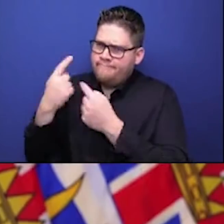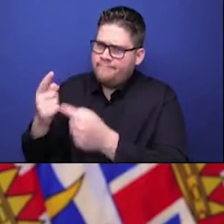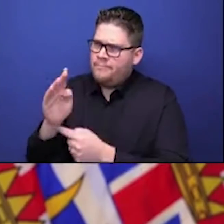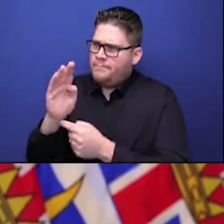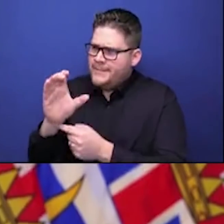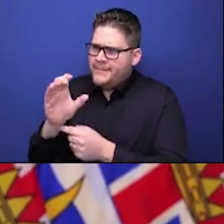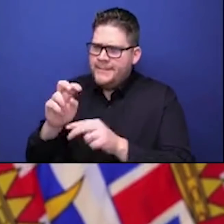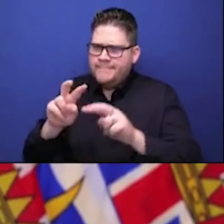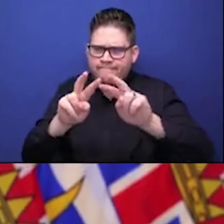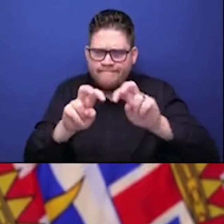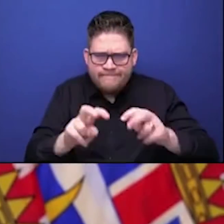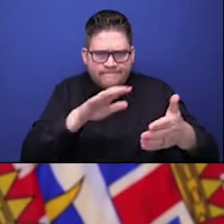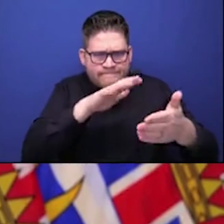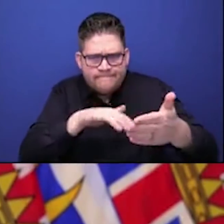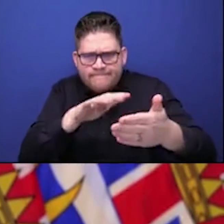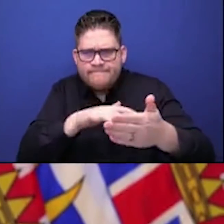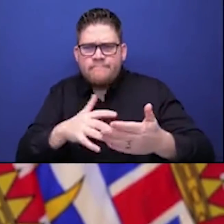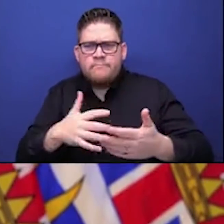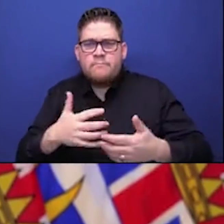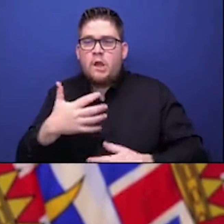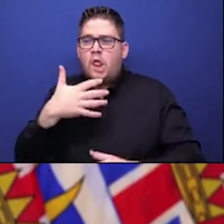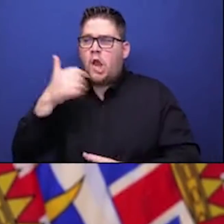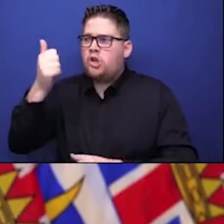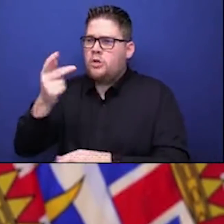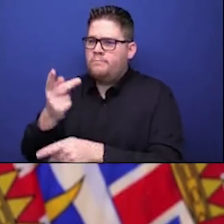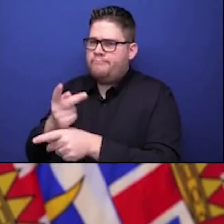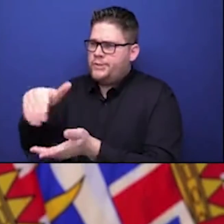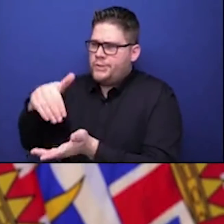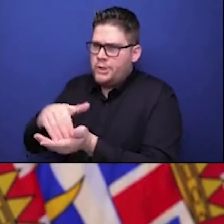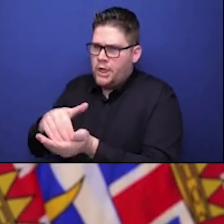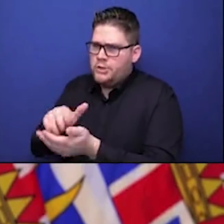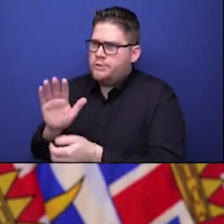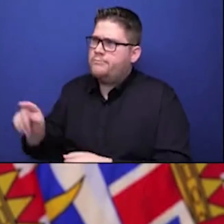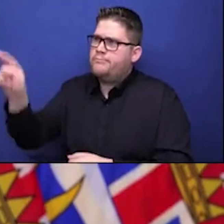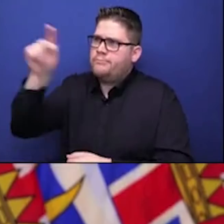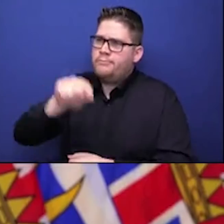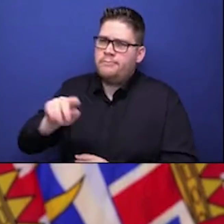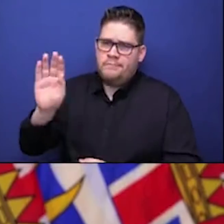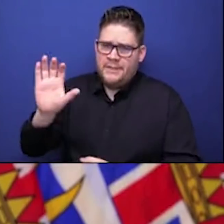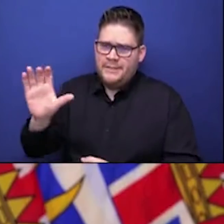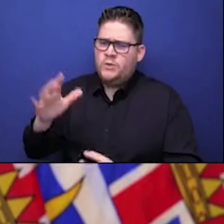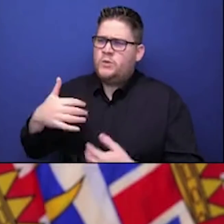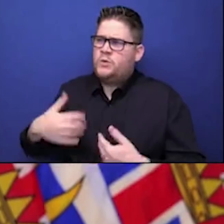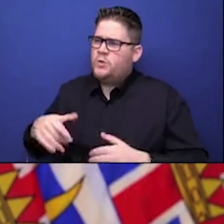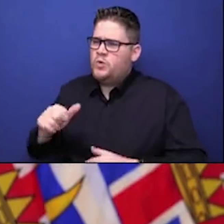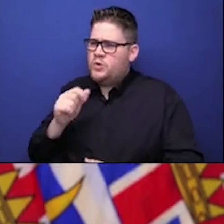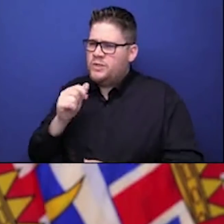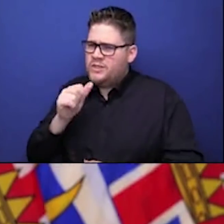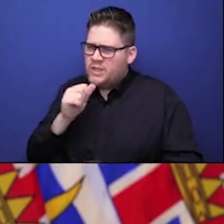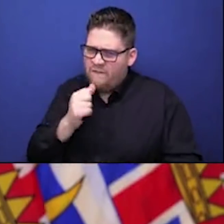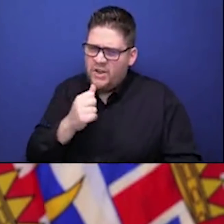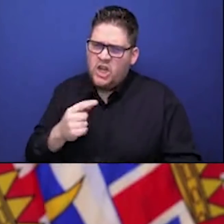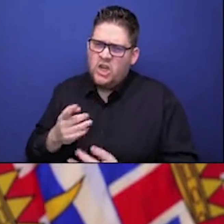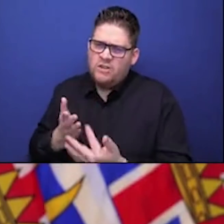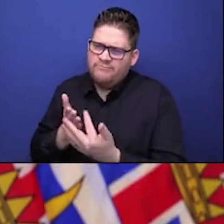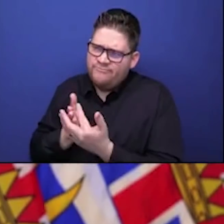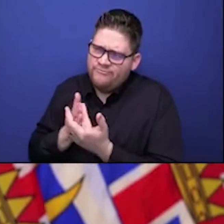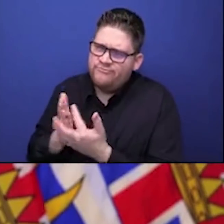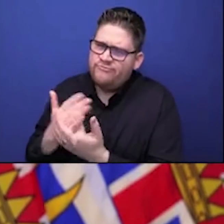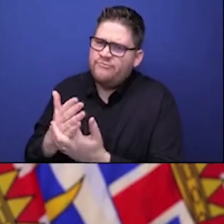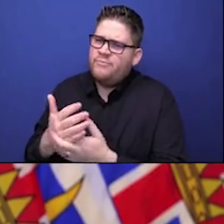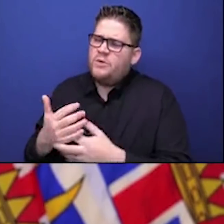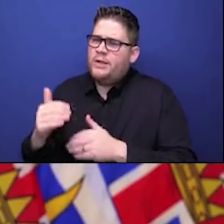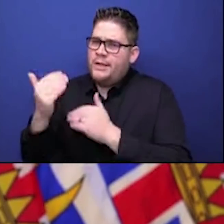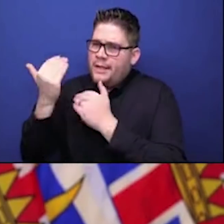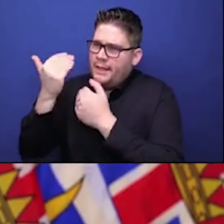have been in place in long-term care homes we know have had very challenging effects for families and for residents. So we will